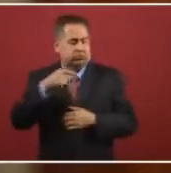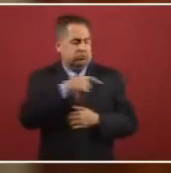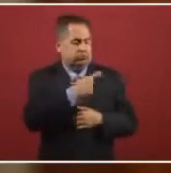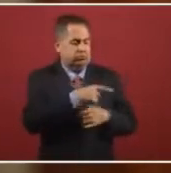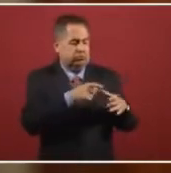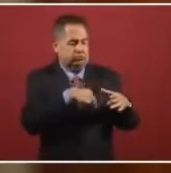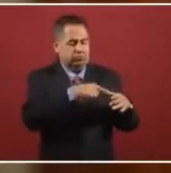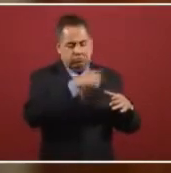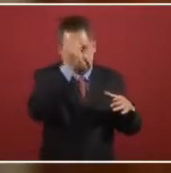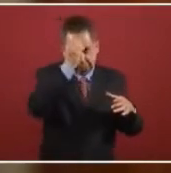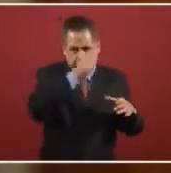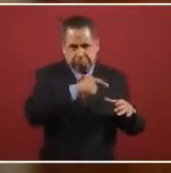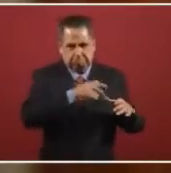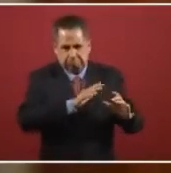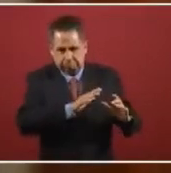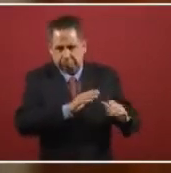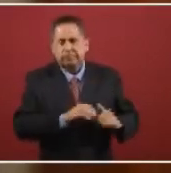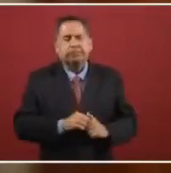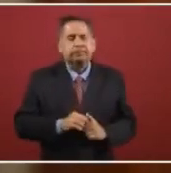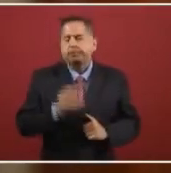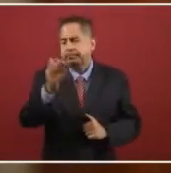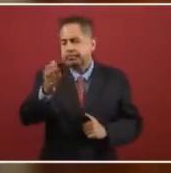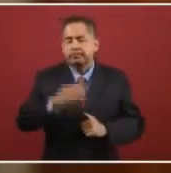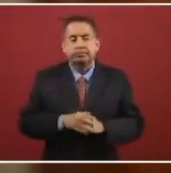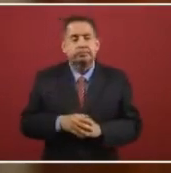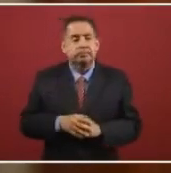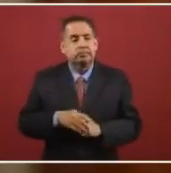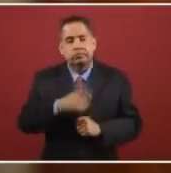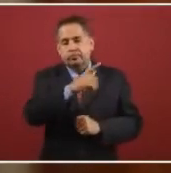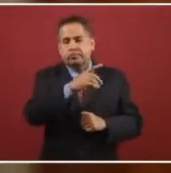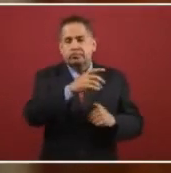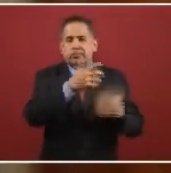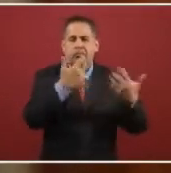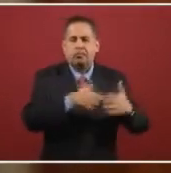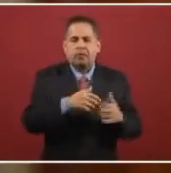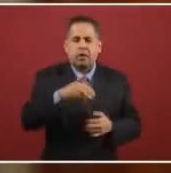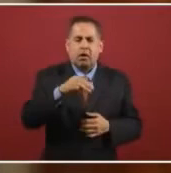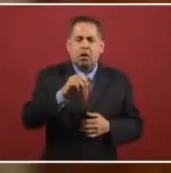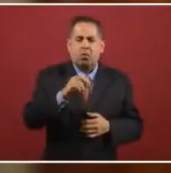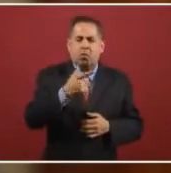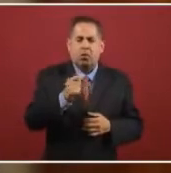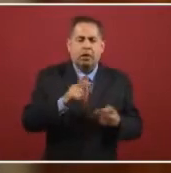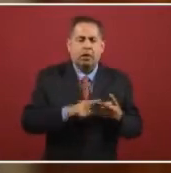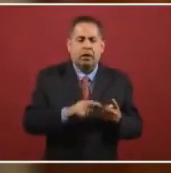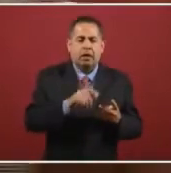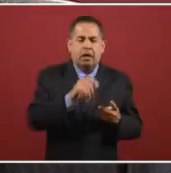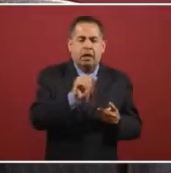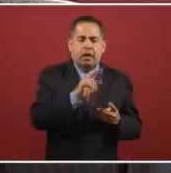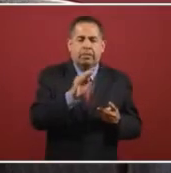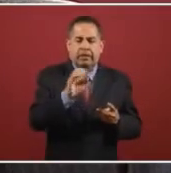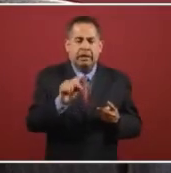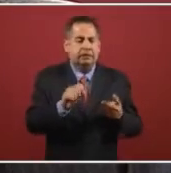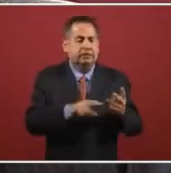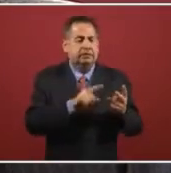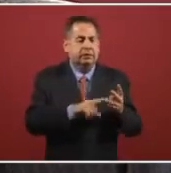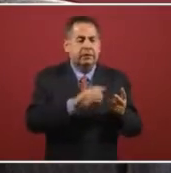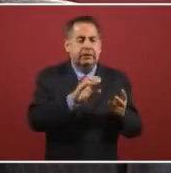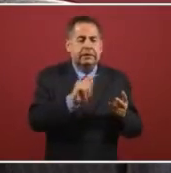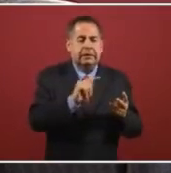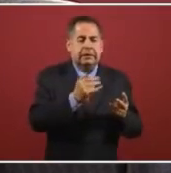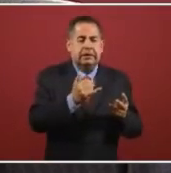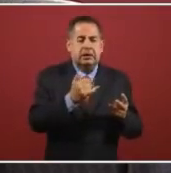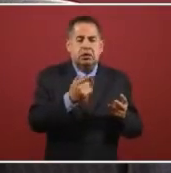they don't believe that the economy will grow. I'll see you later.